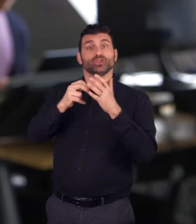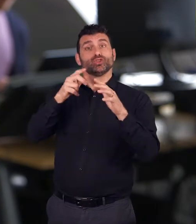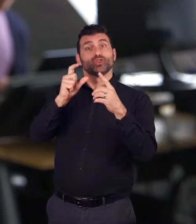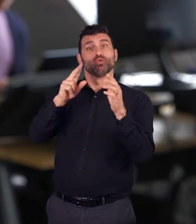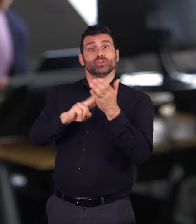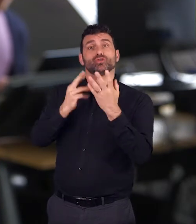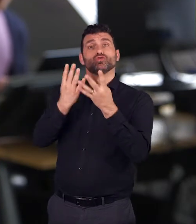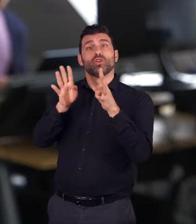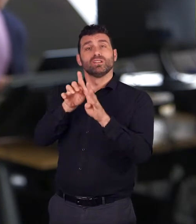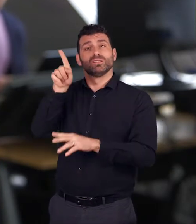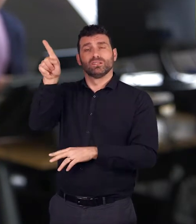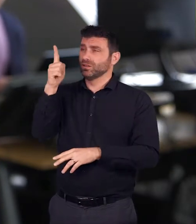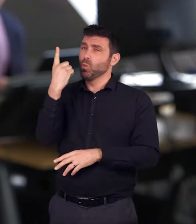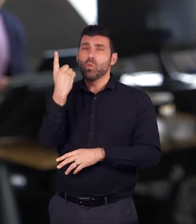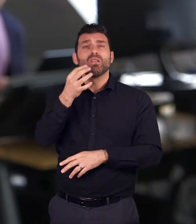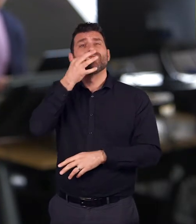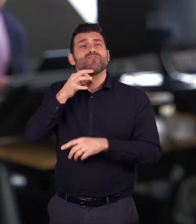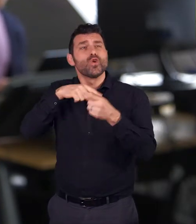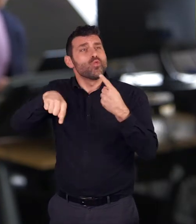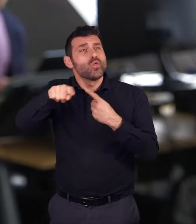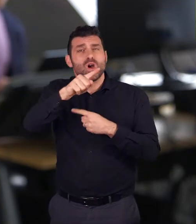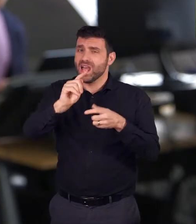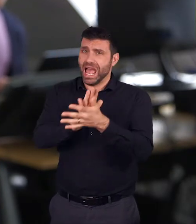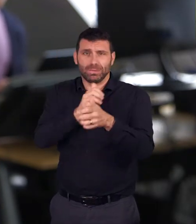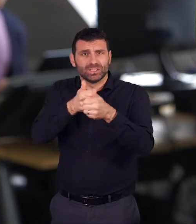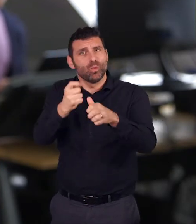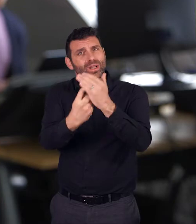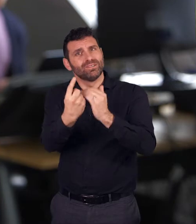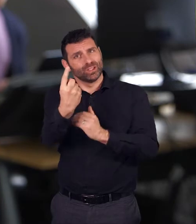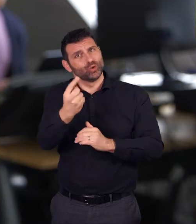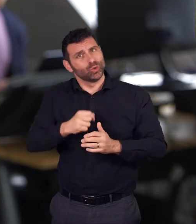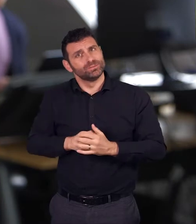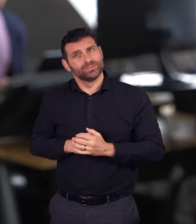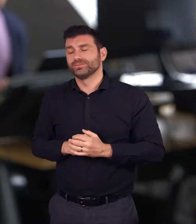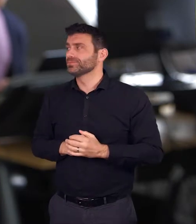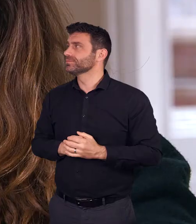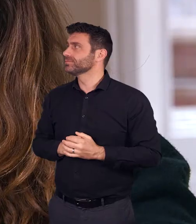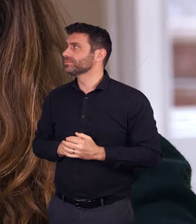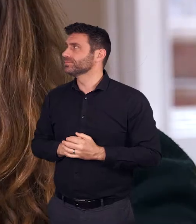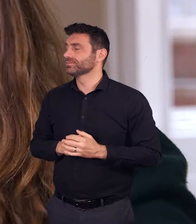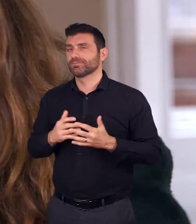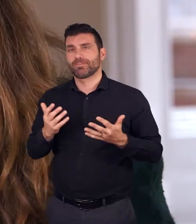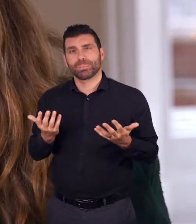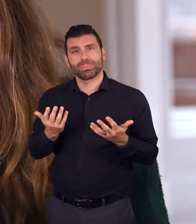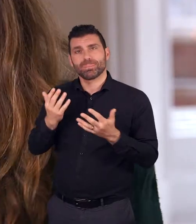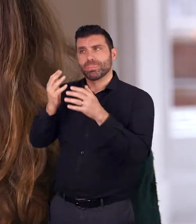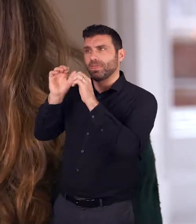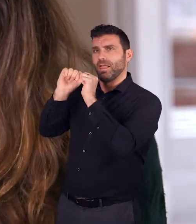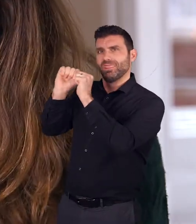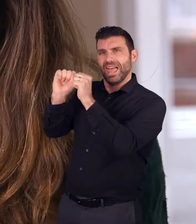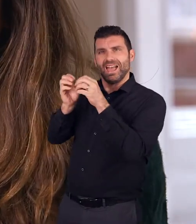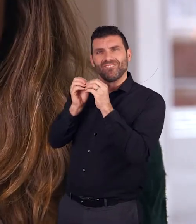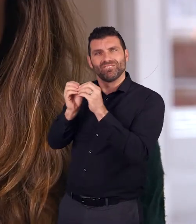Snowden Trust were one of the few trusts that were actually willing to support an individual case the value of